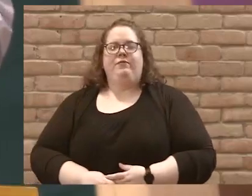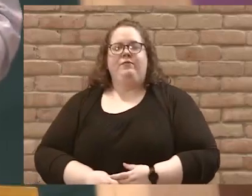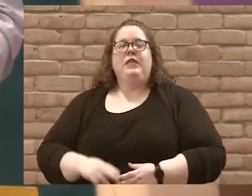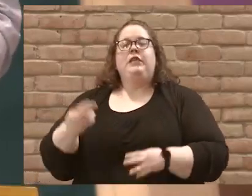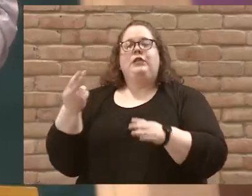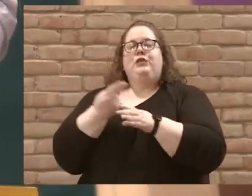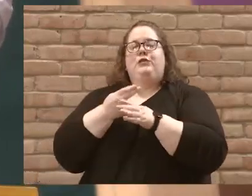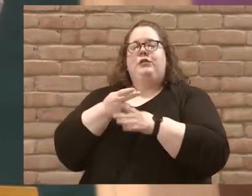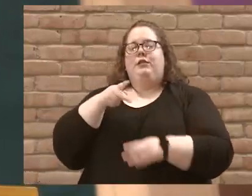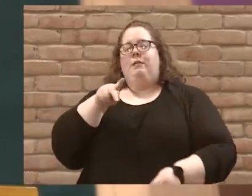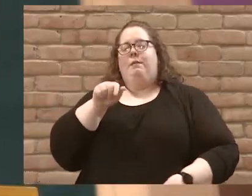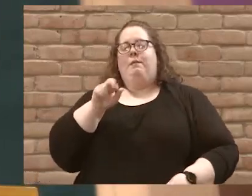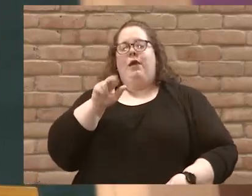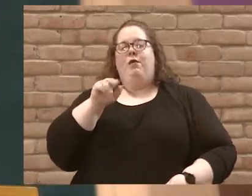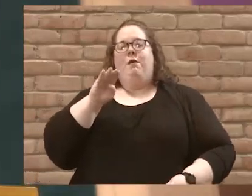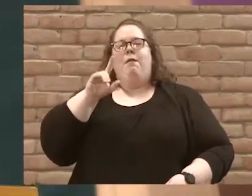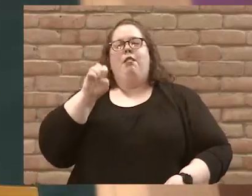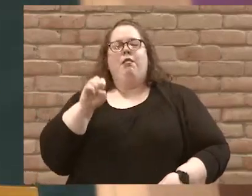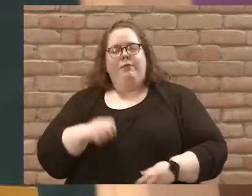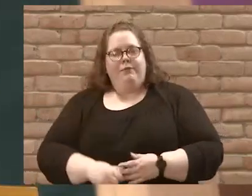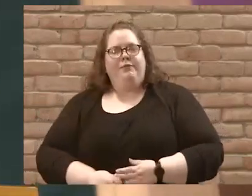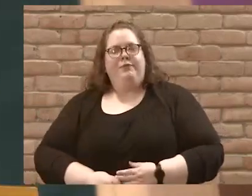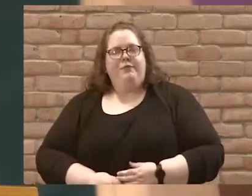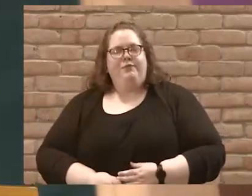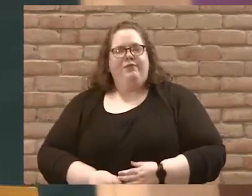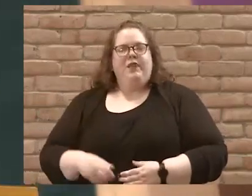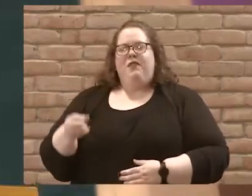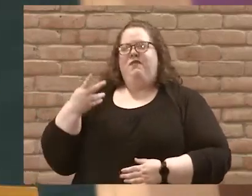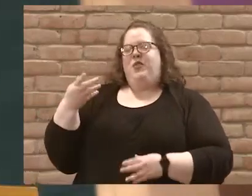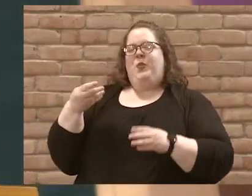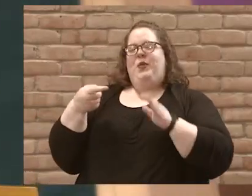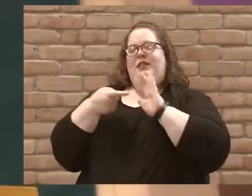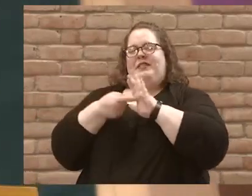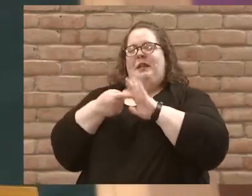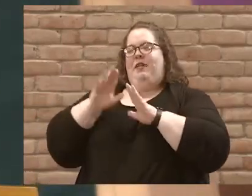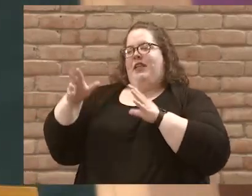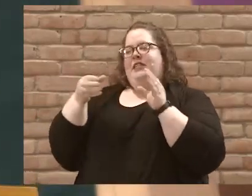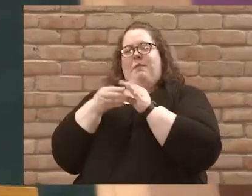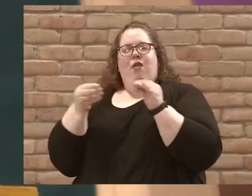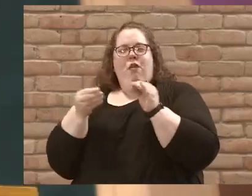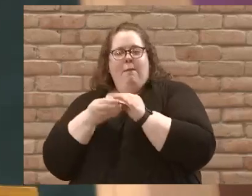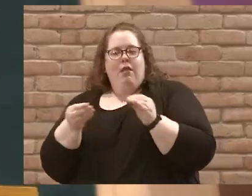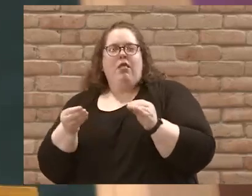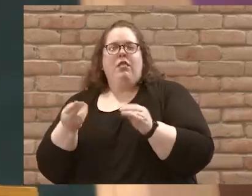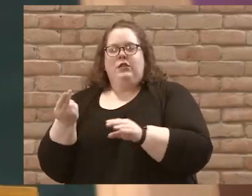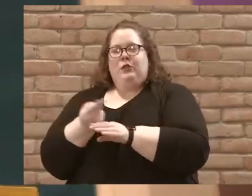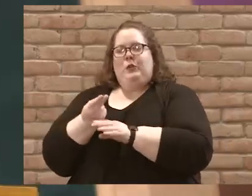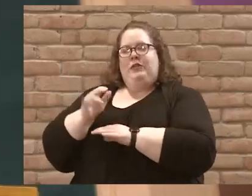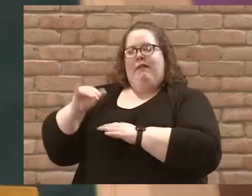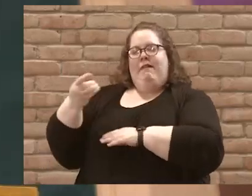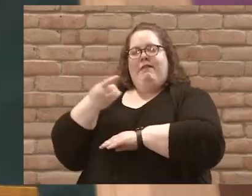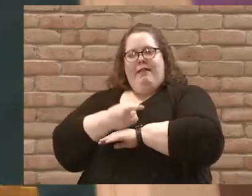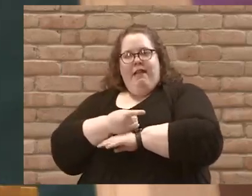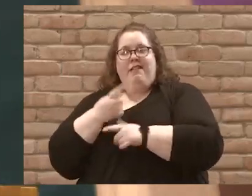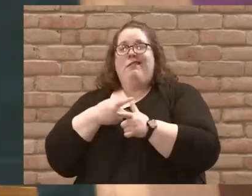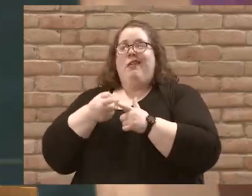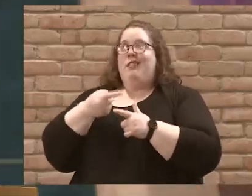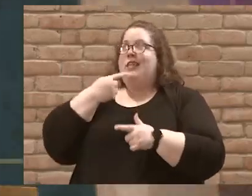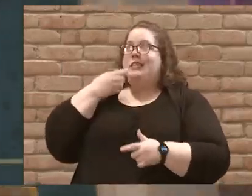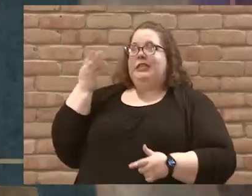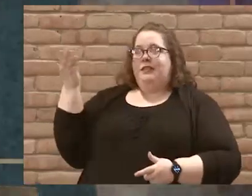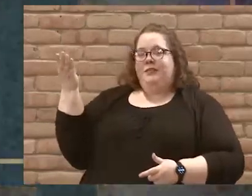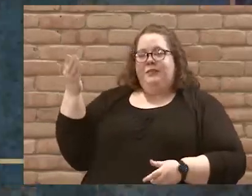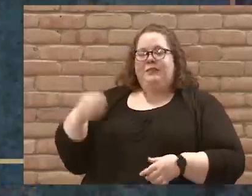parables. And he gives us a few examples of the parables Jesus was using that day. And then he says this.